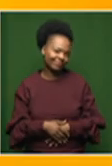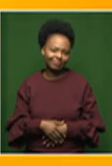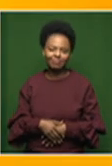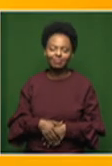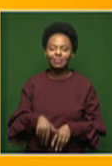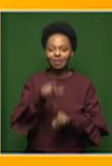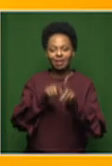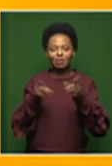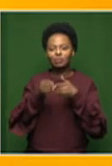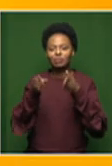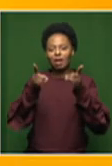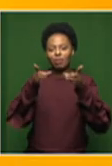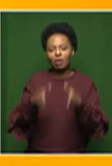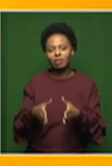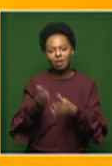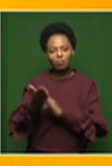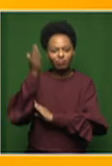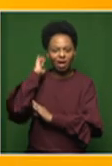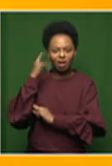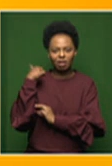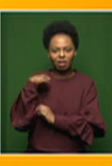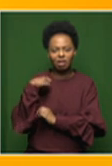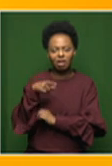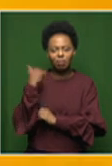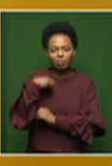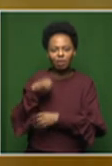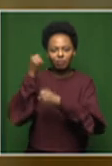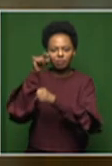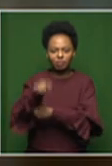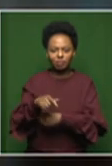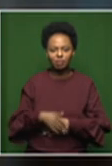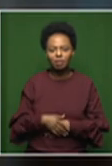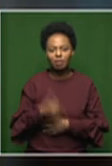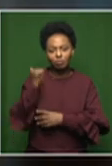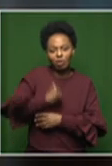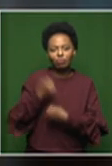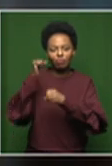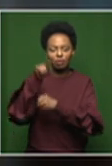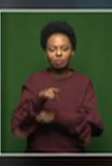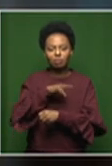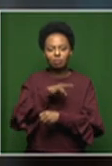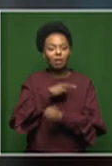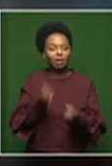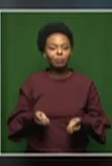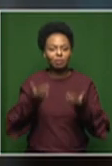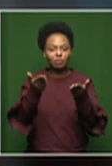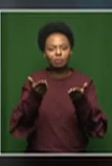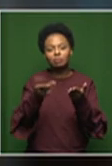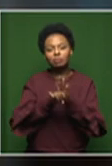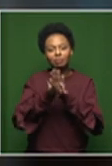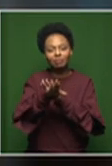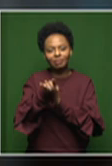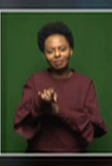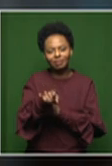Ellison, the director at the Bag Factory. Now, Meeting Places is a collaborative exhibition presented by the Bag Factory